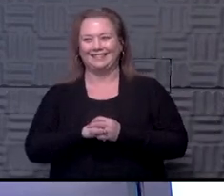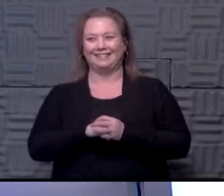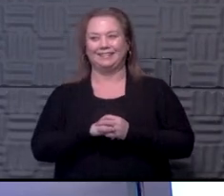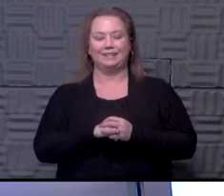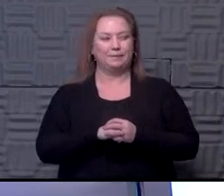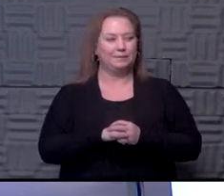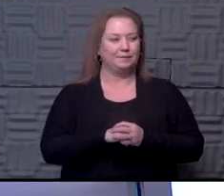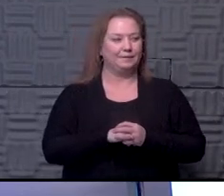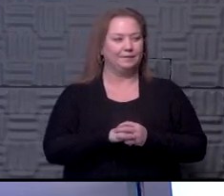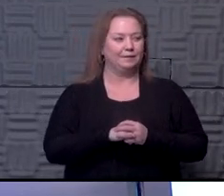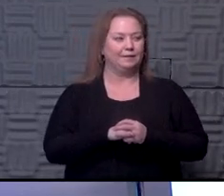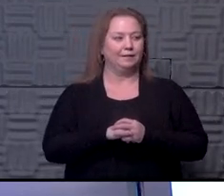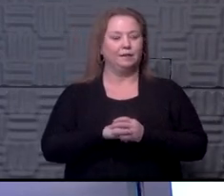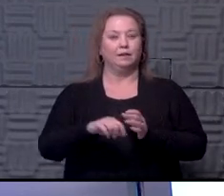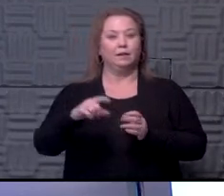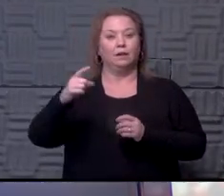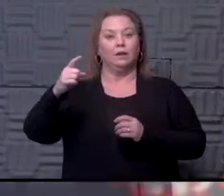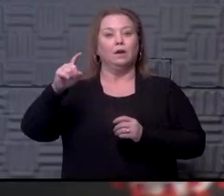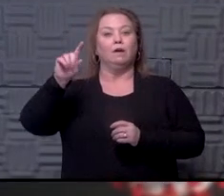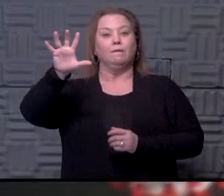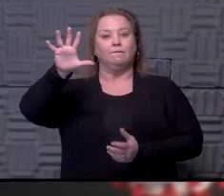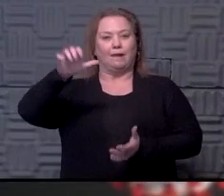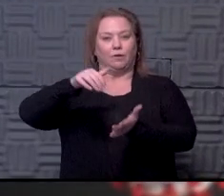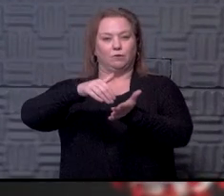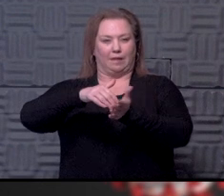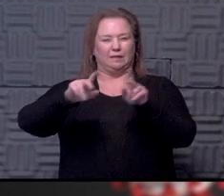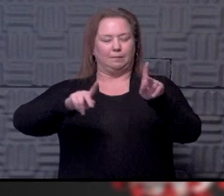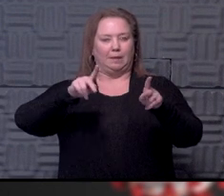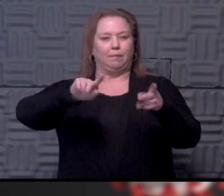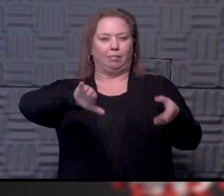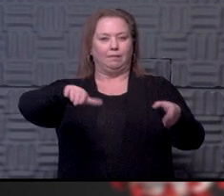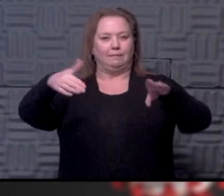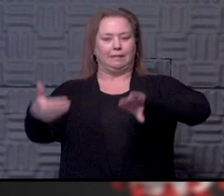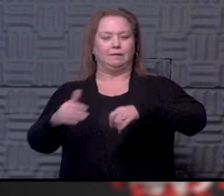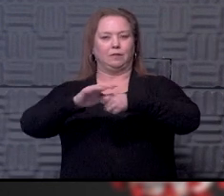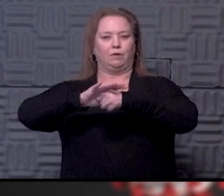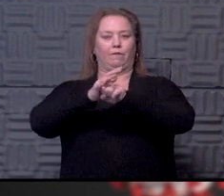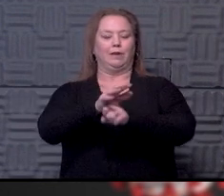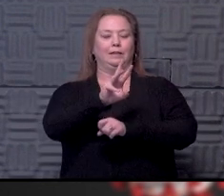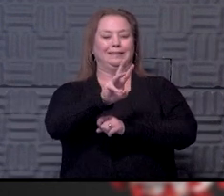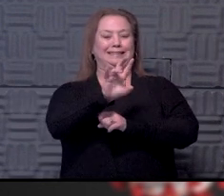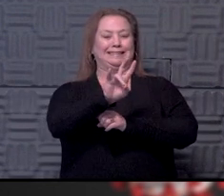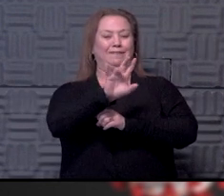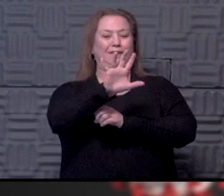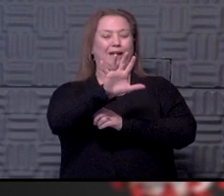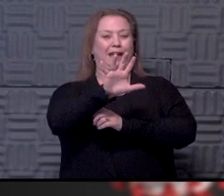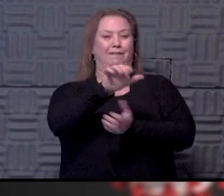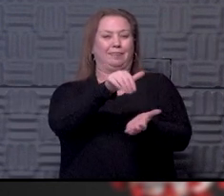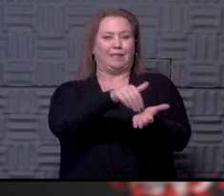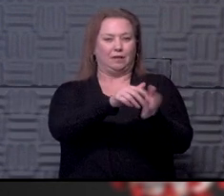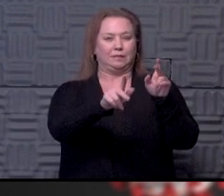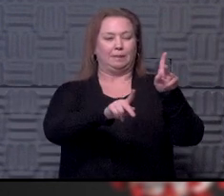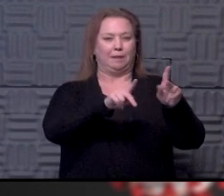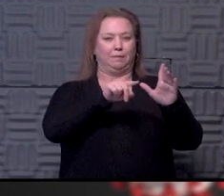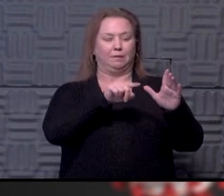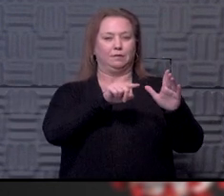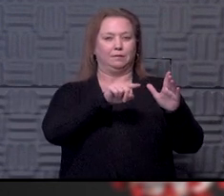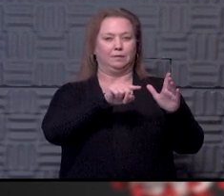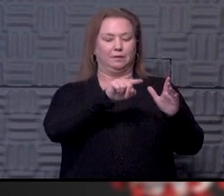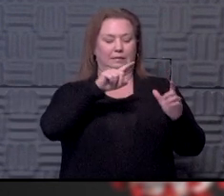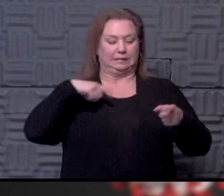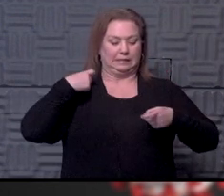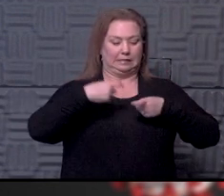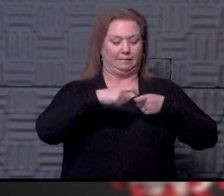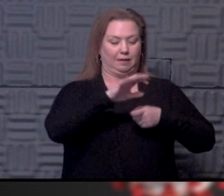So we know we hit the half million death mark this week for COVID-19. 675,000 people were killed by the